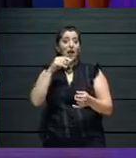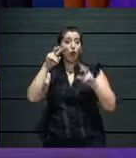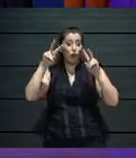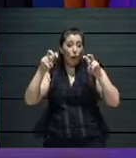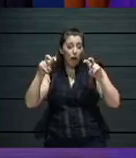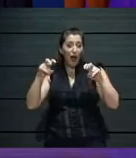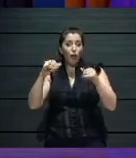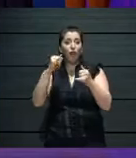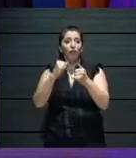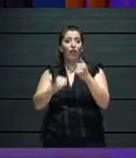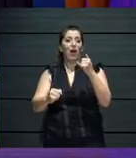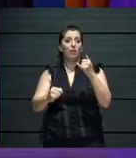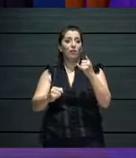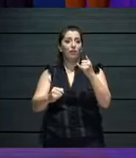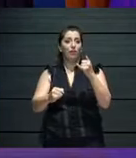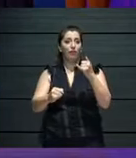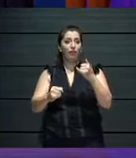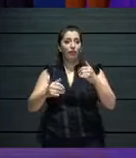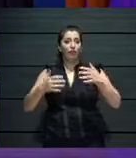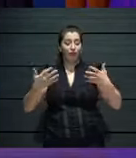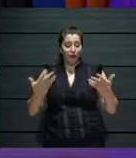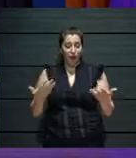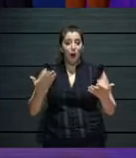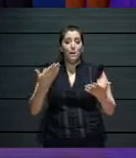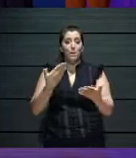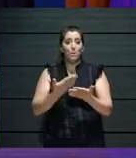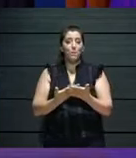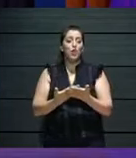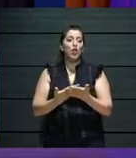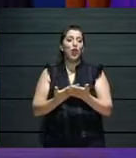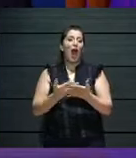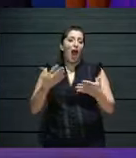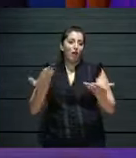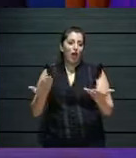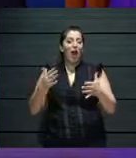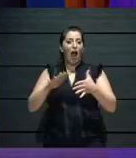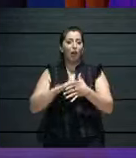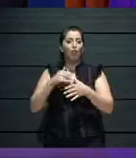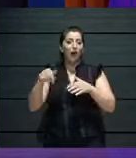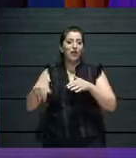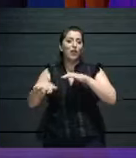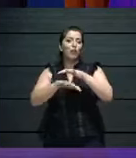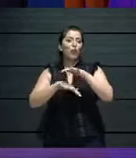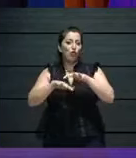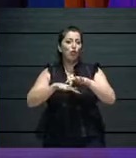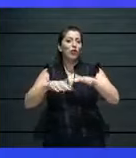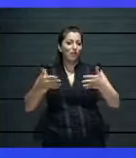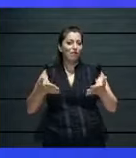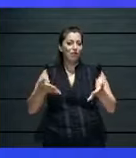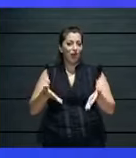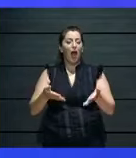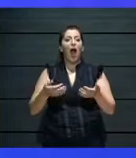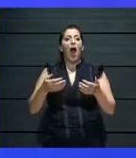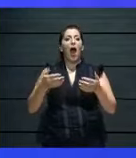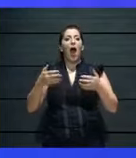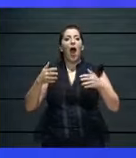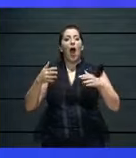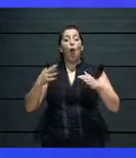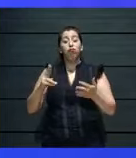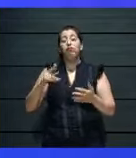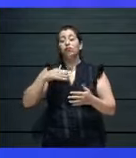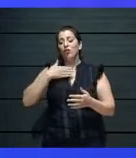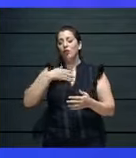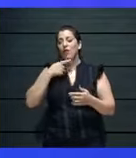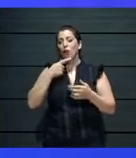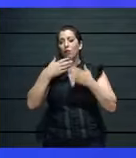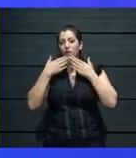it's, and I was, like, a bit resistant. But I, I, I thank you once again, um, for the way you handled the hangouts. And, uh,